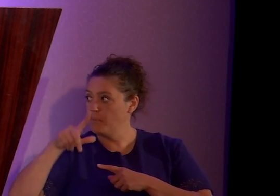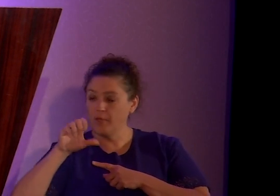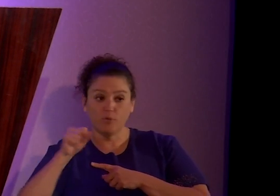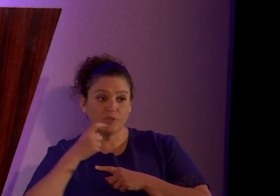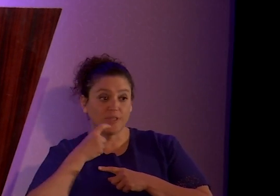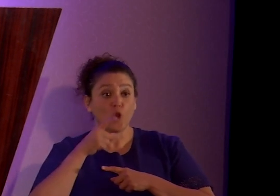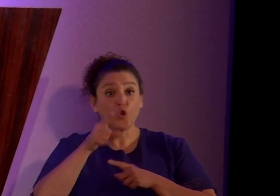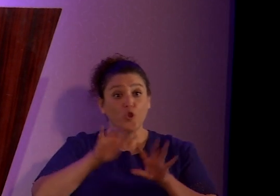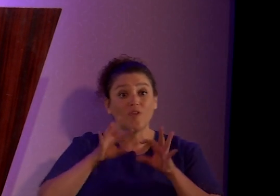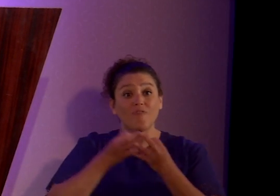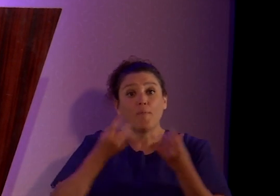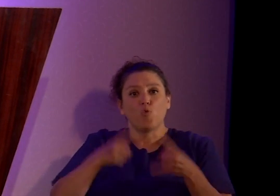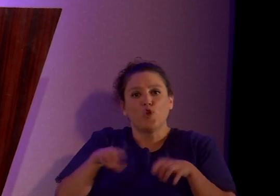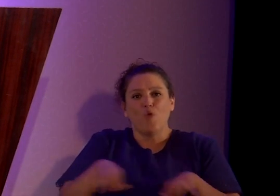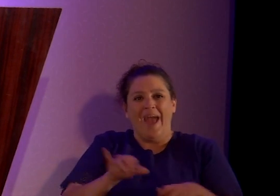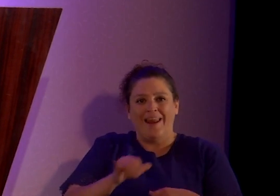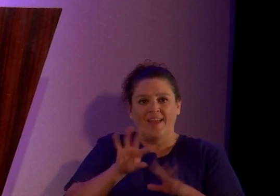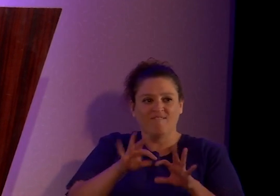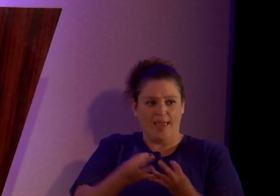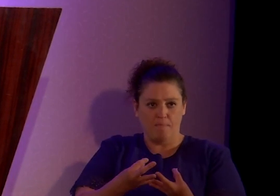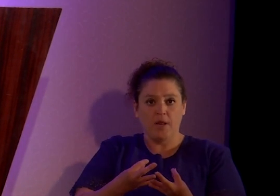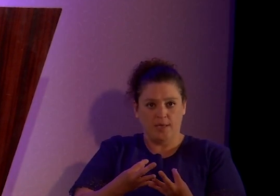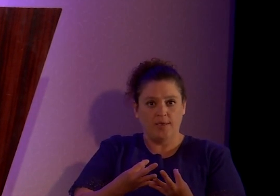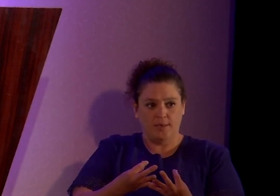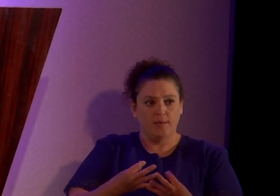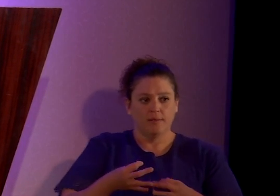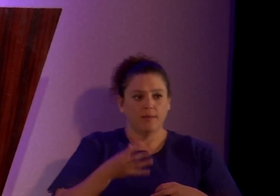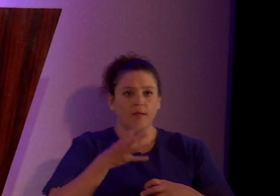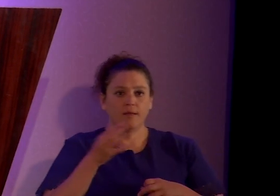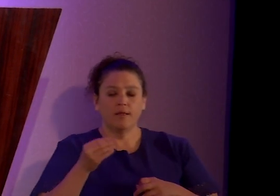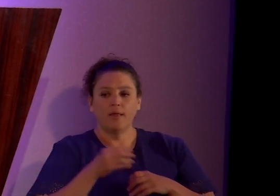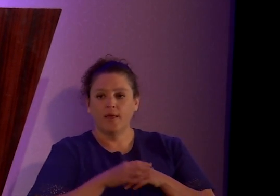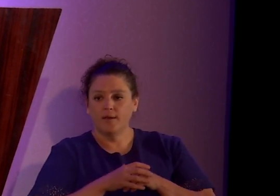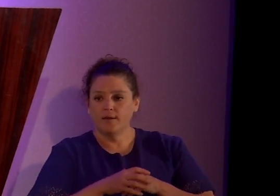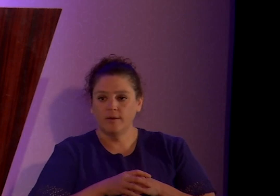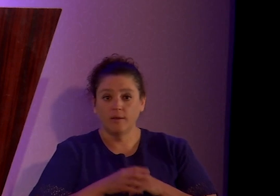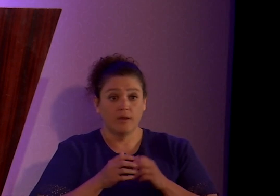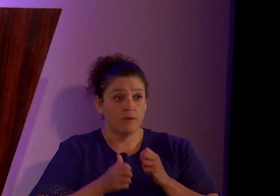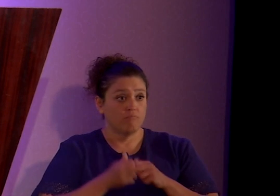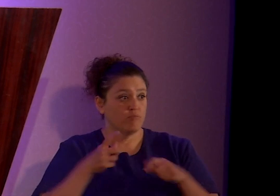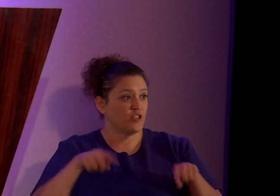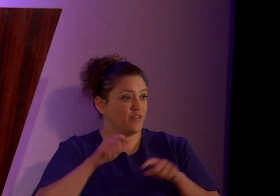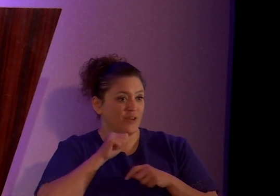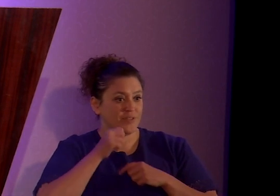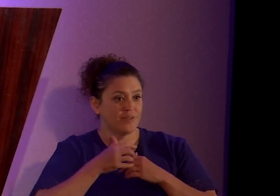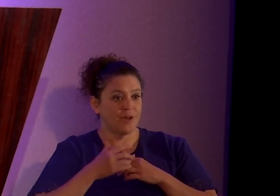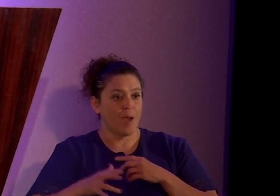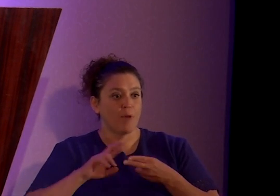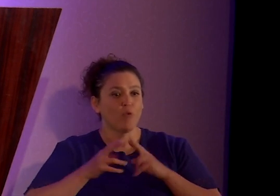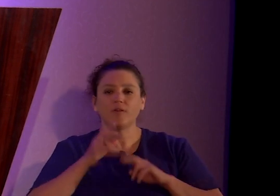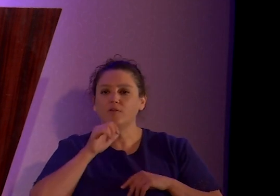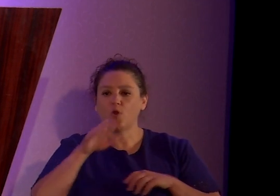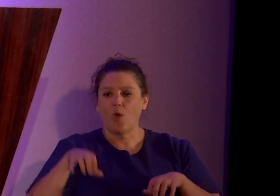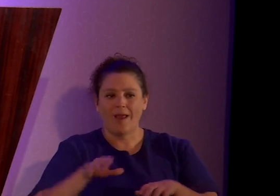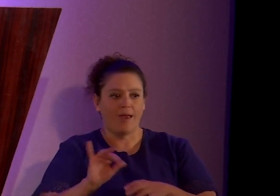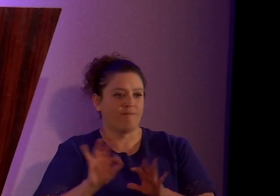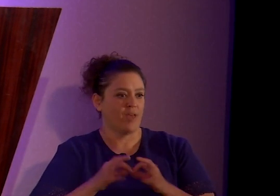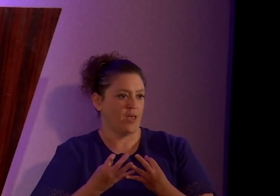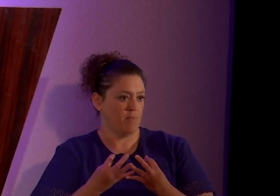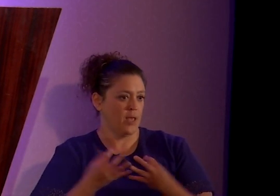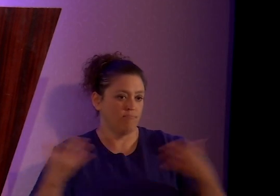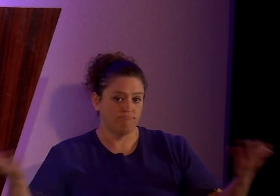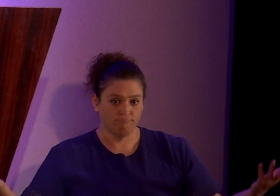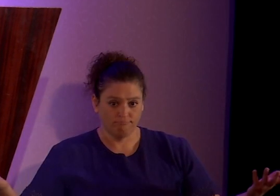act like family. And you know, most of my blood relatives don't act like family. So